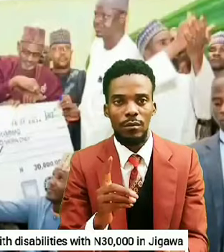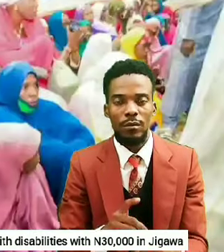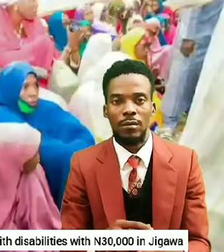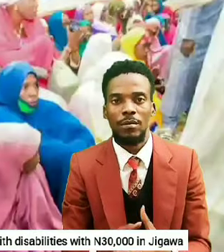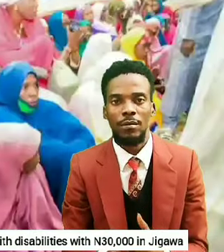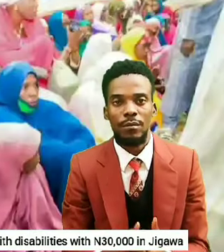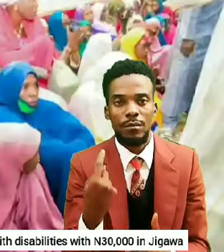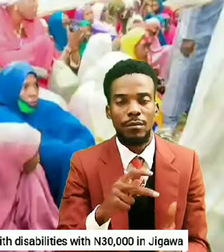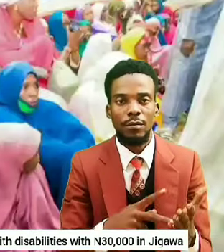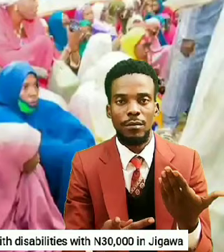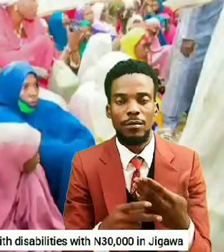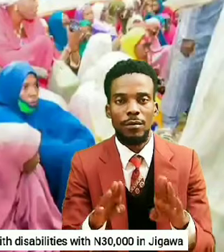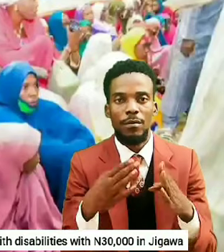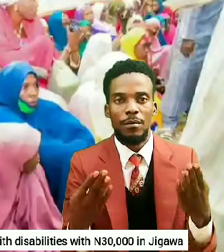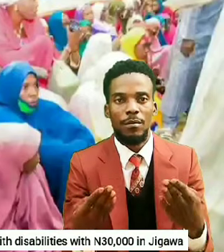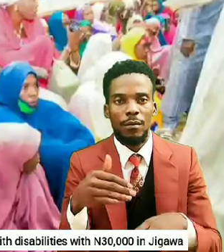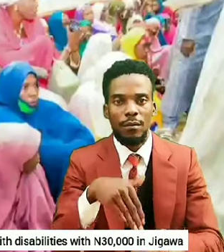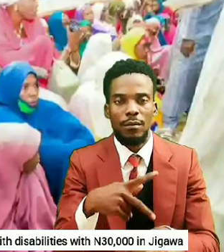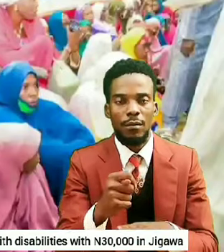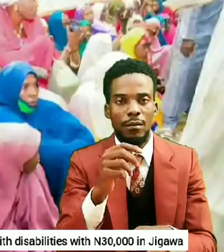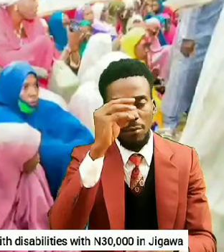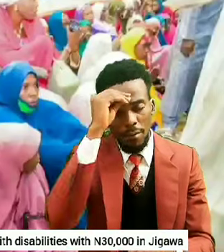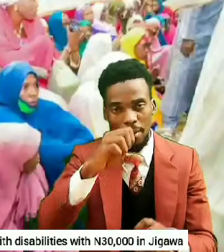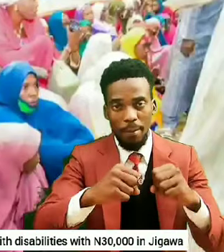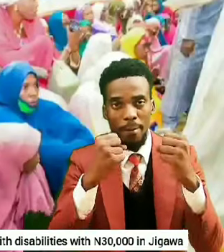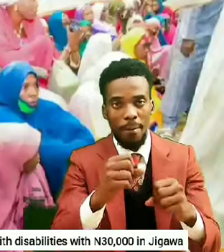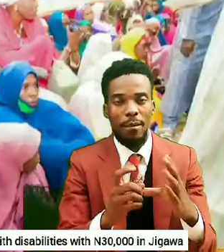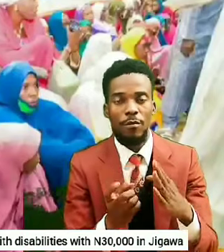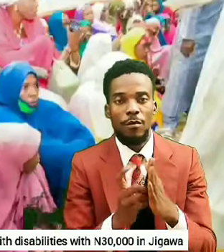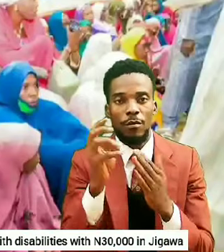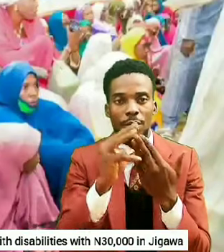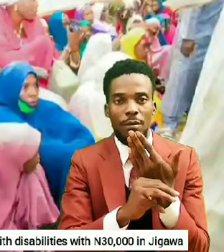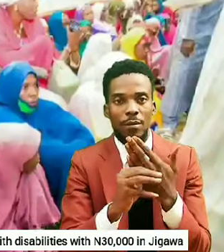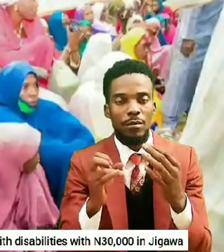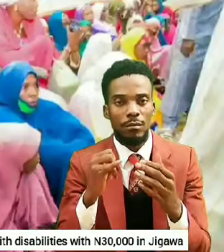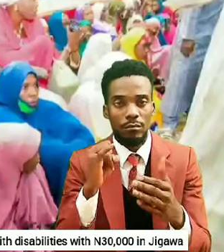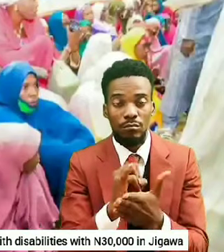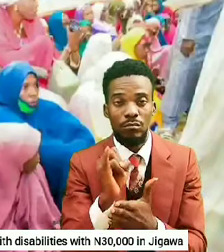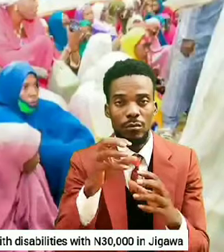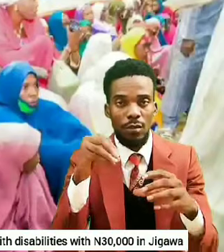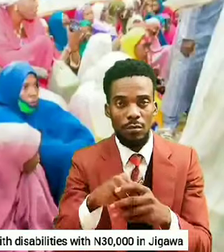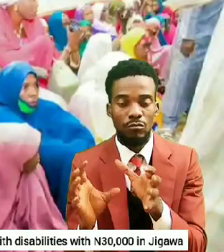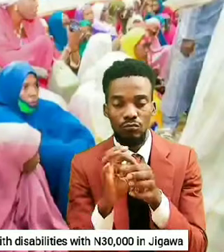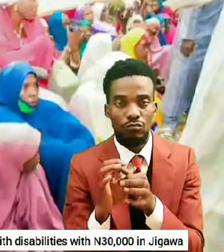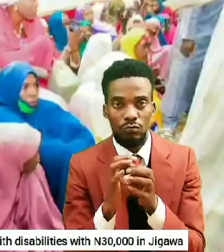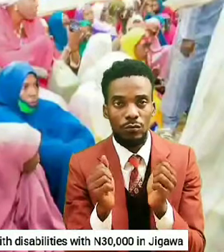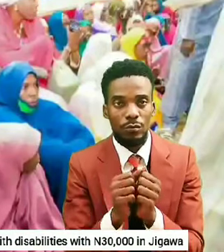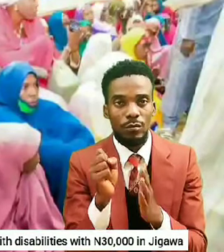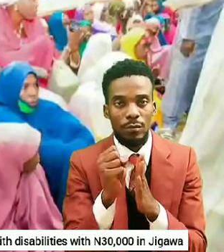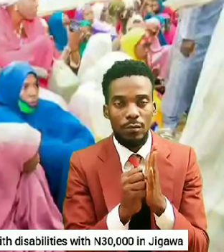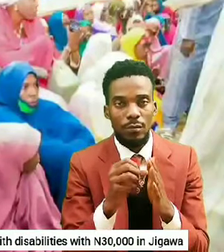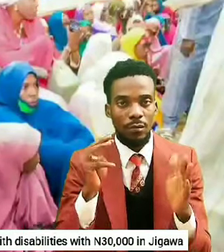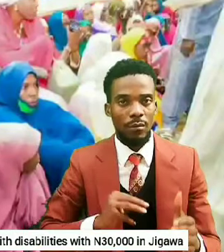The event unfolded at the Manpower Development Institute in collaboration with the State Ministry of Women